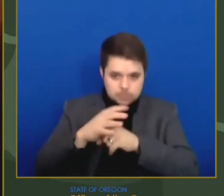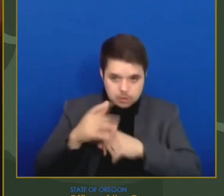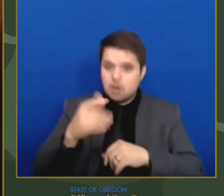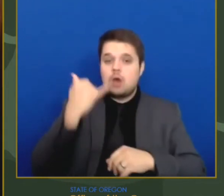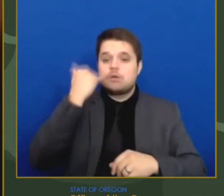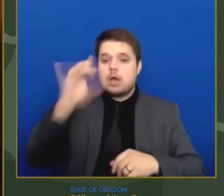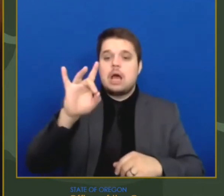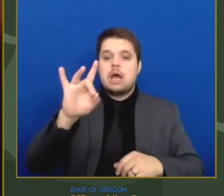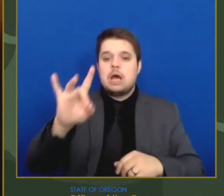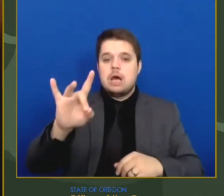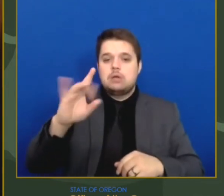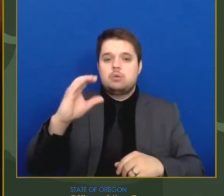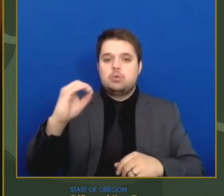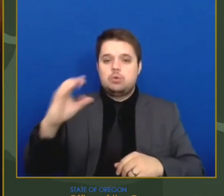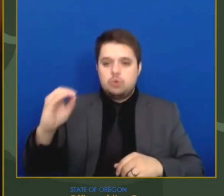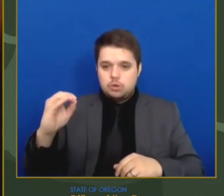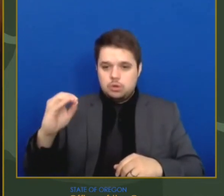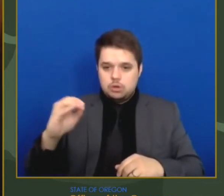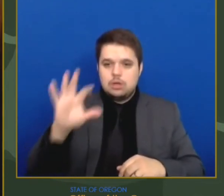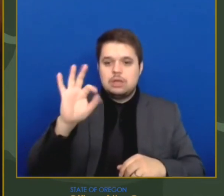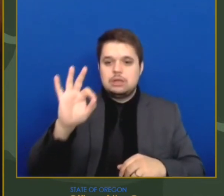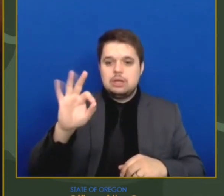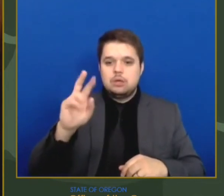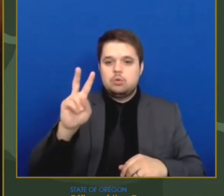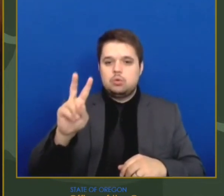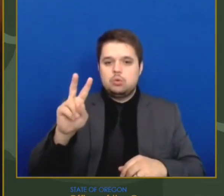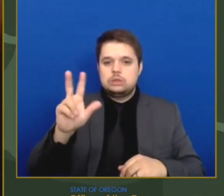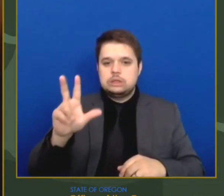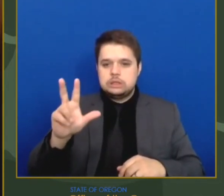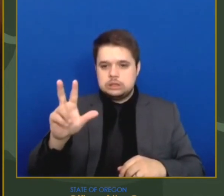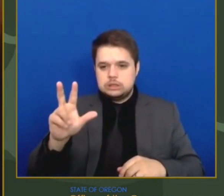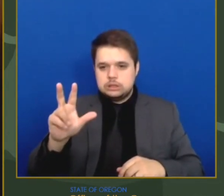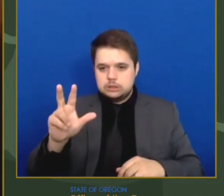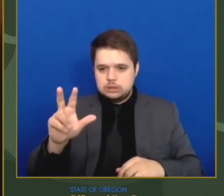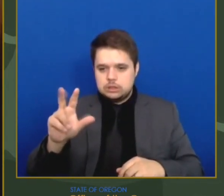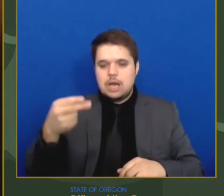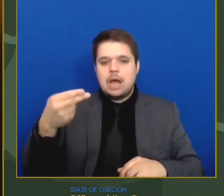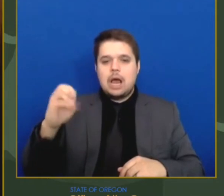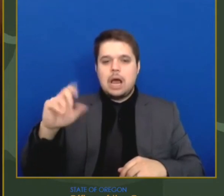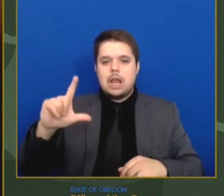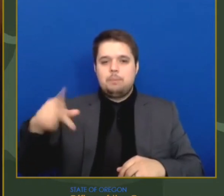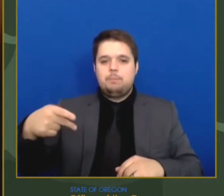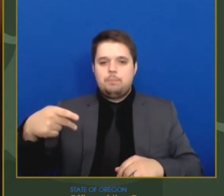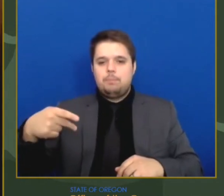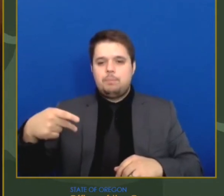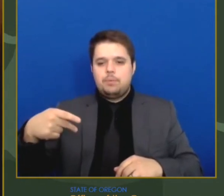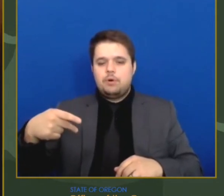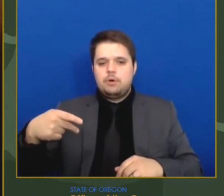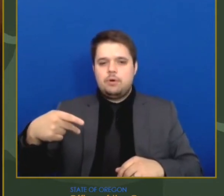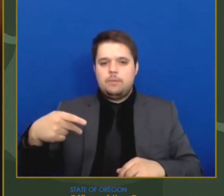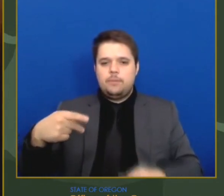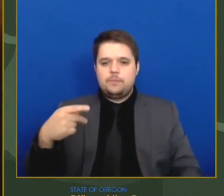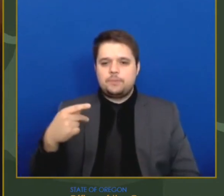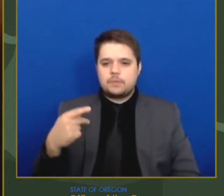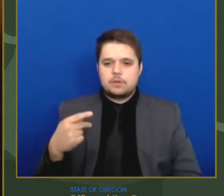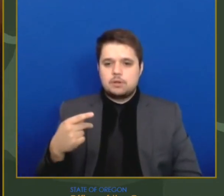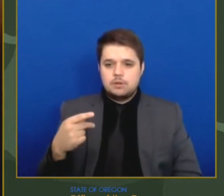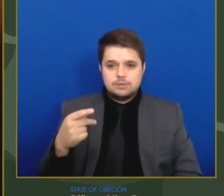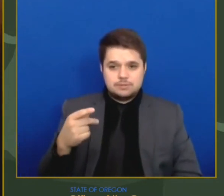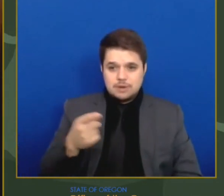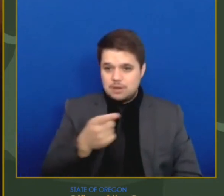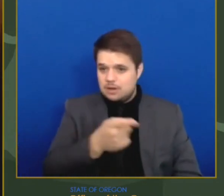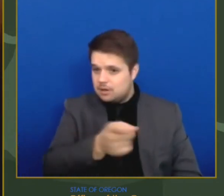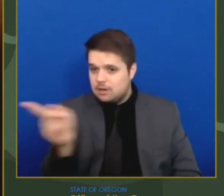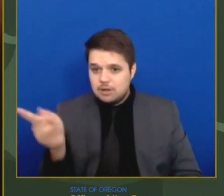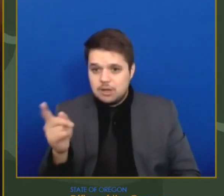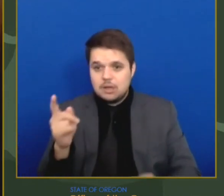4357. If you or someone you know is experiencing a mental health crisis, please know that help is available. You